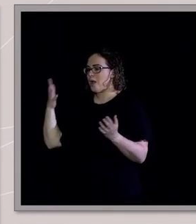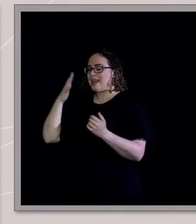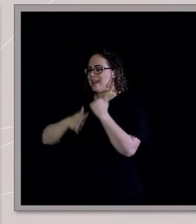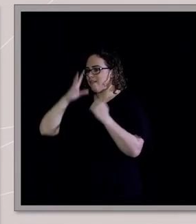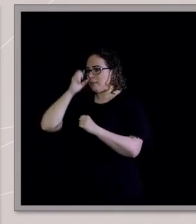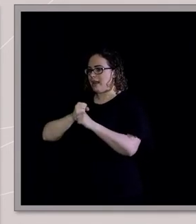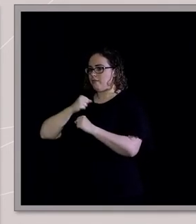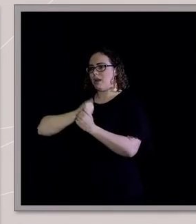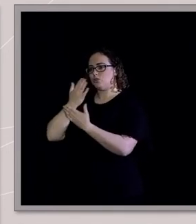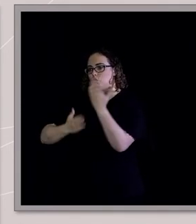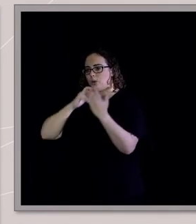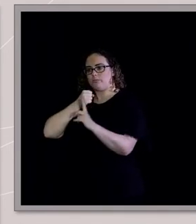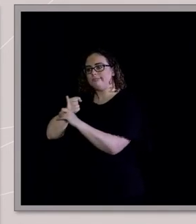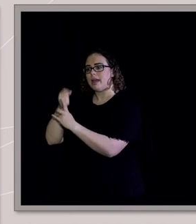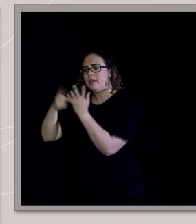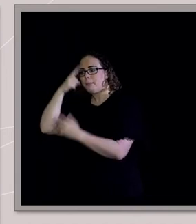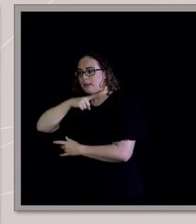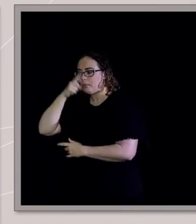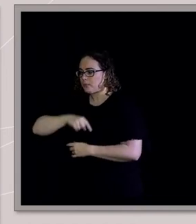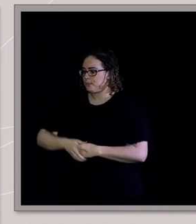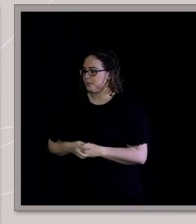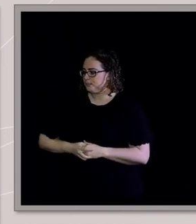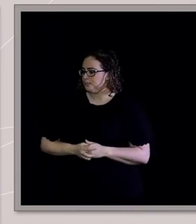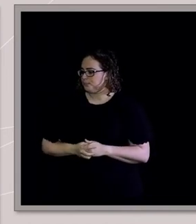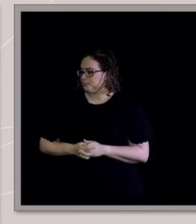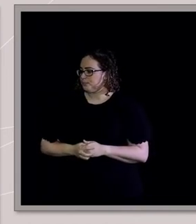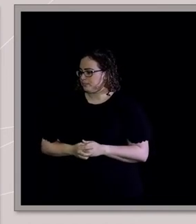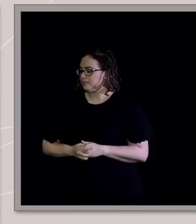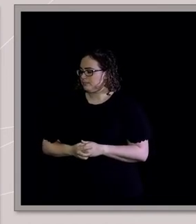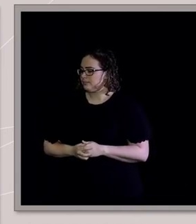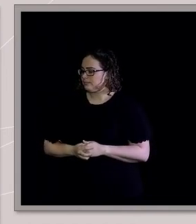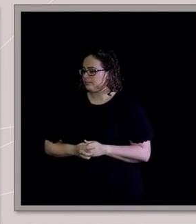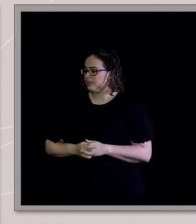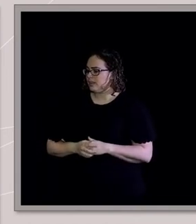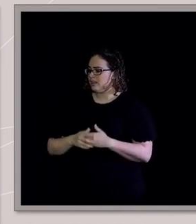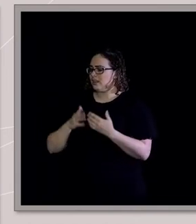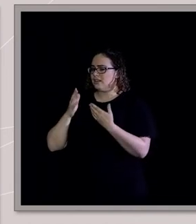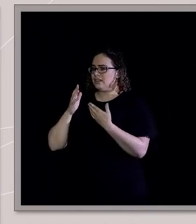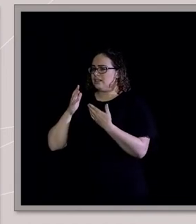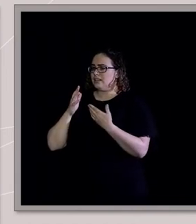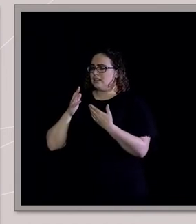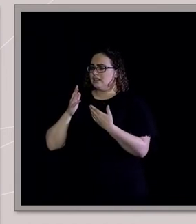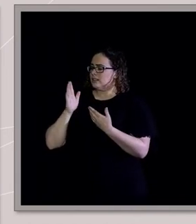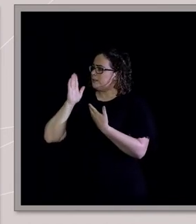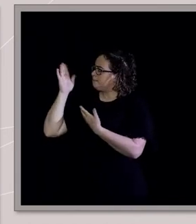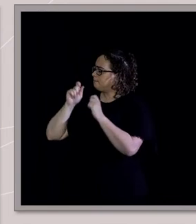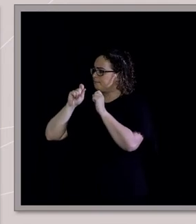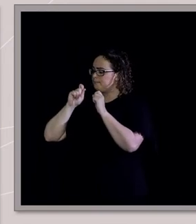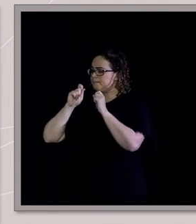because what this tells me about facing up to your truth and paying the price for it is that